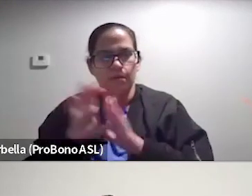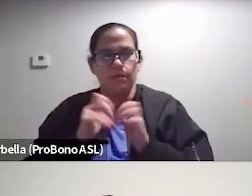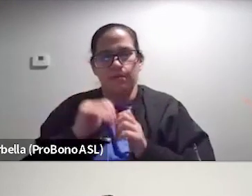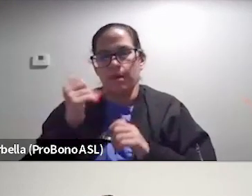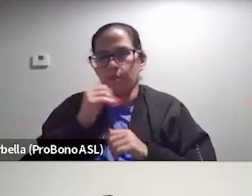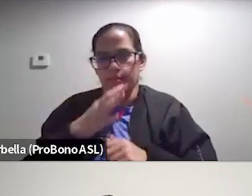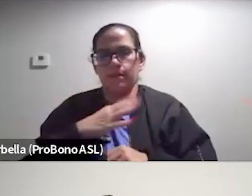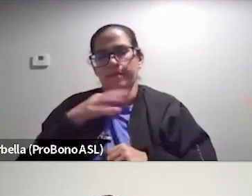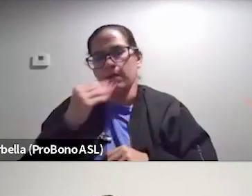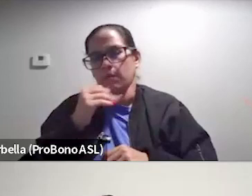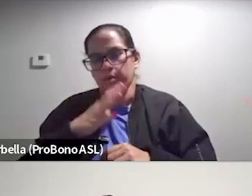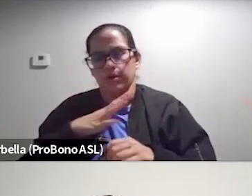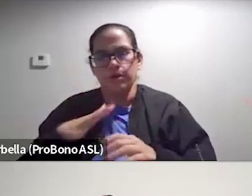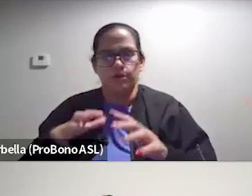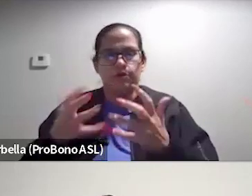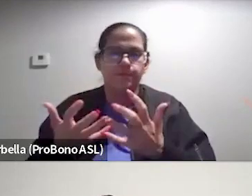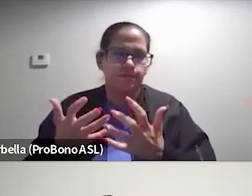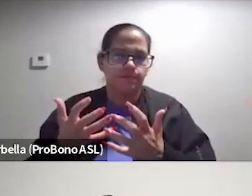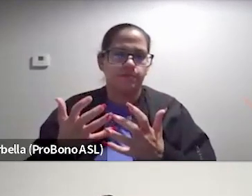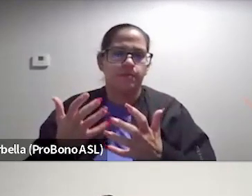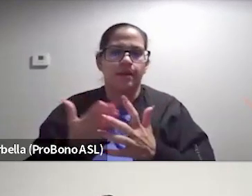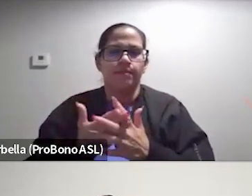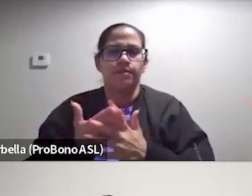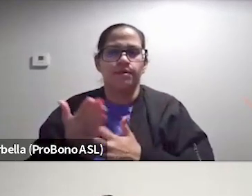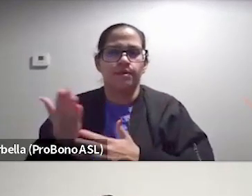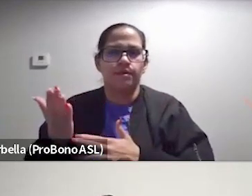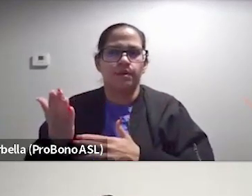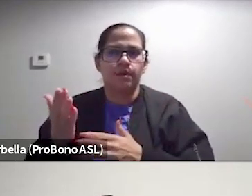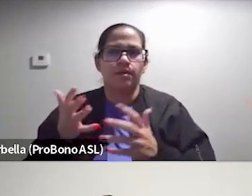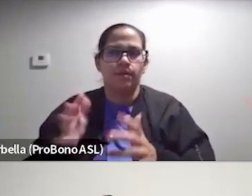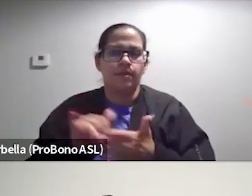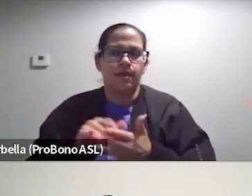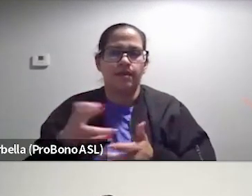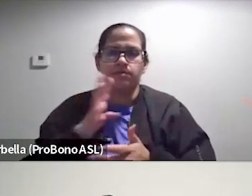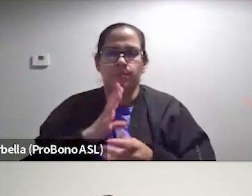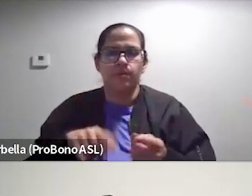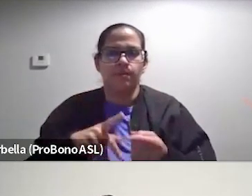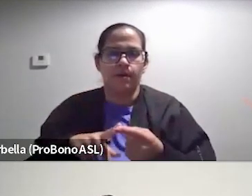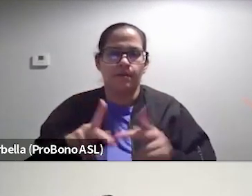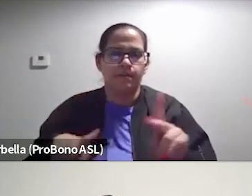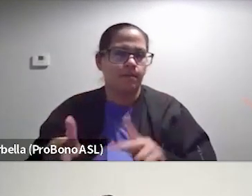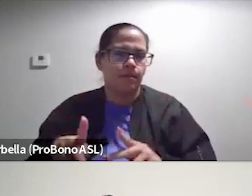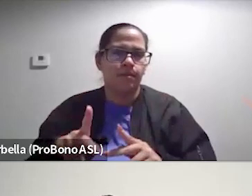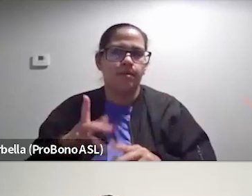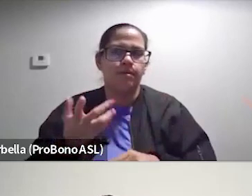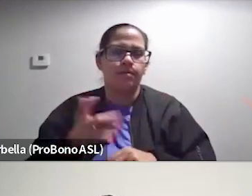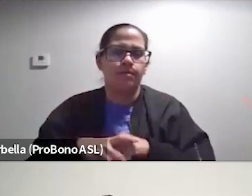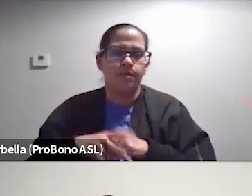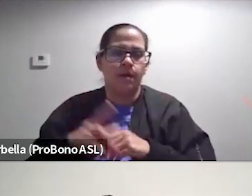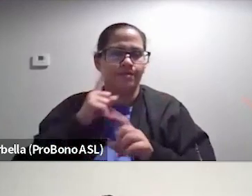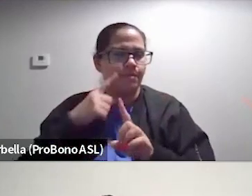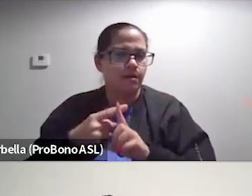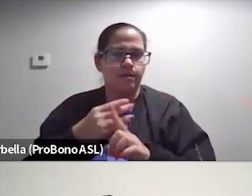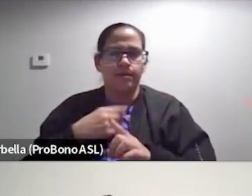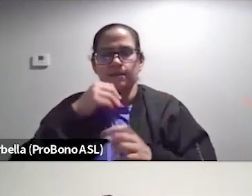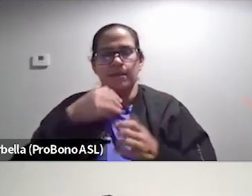black womanhood, um, like came through and the way that he spoke about folks was not always positive. And I didn't